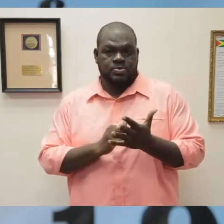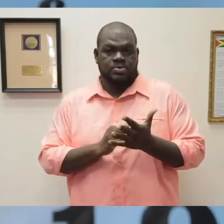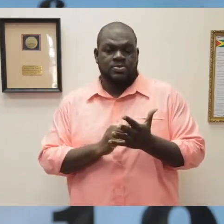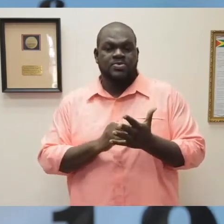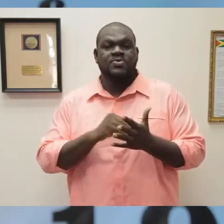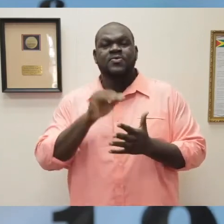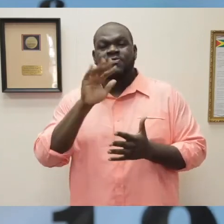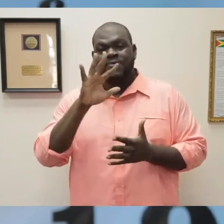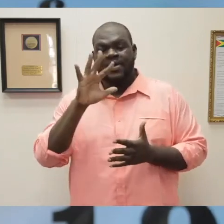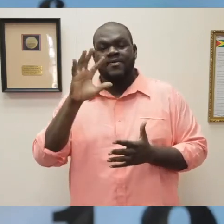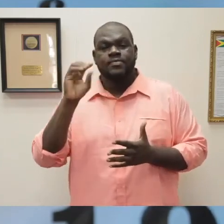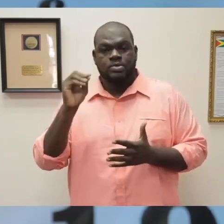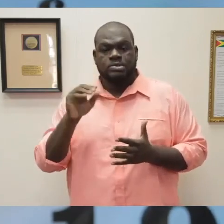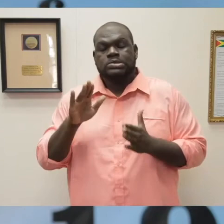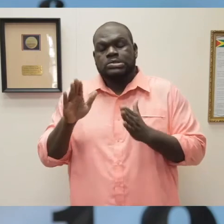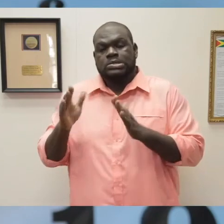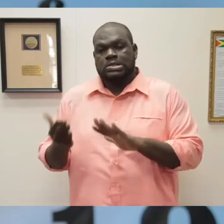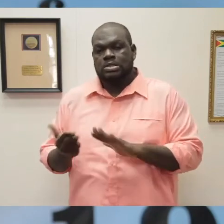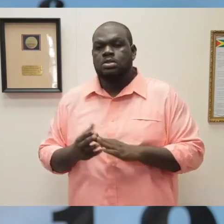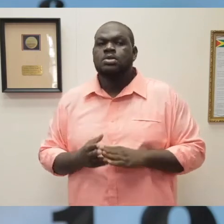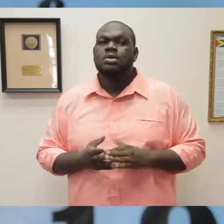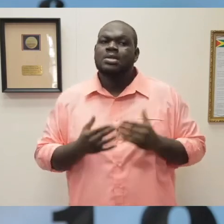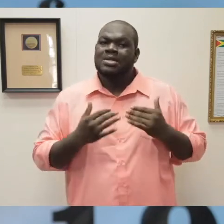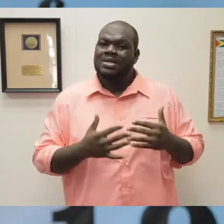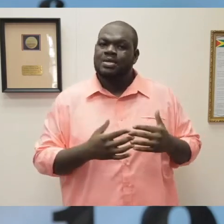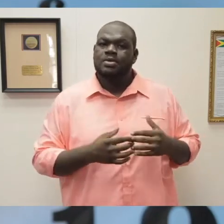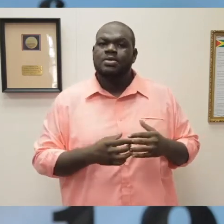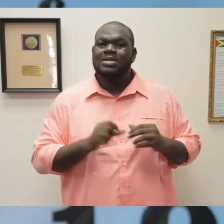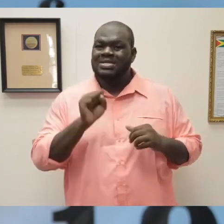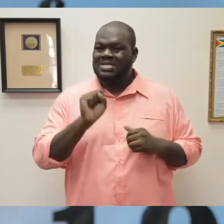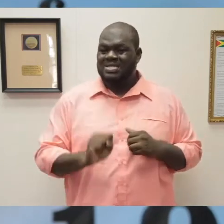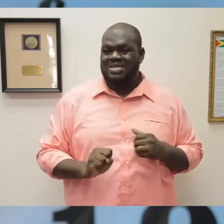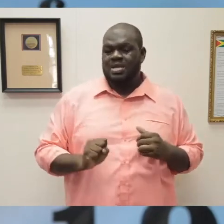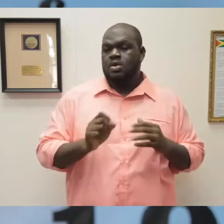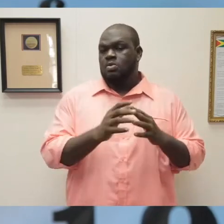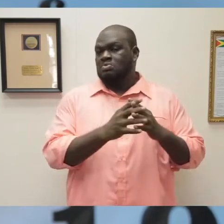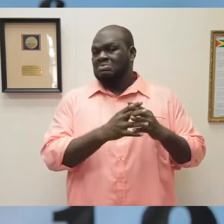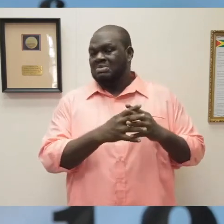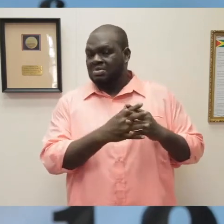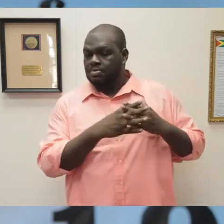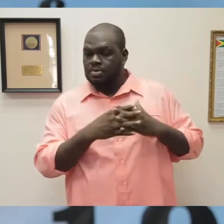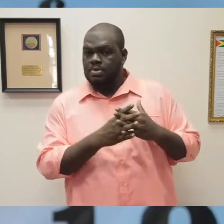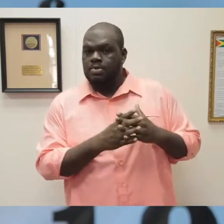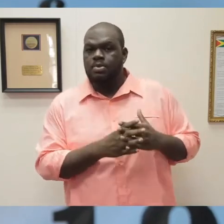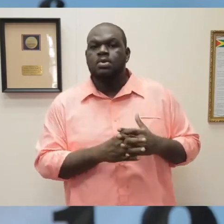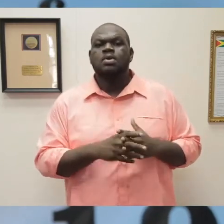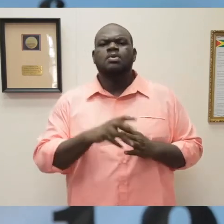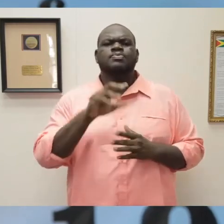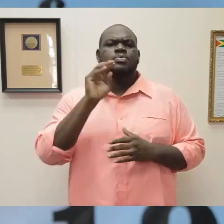the total number of positive cases is 4,015